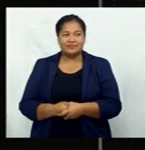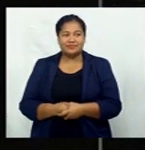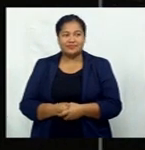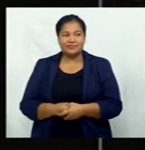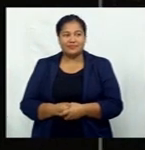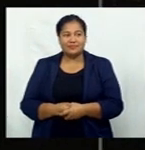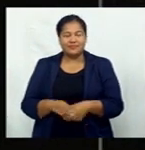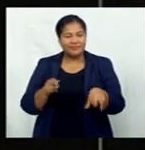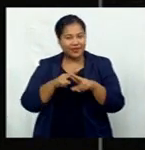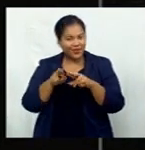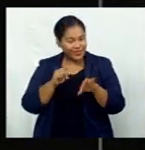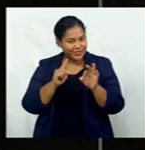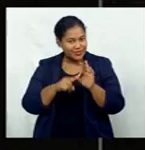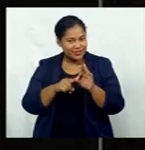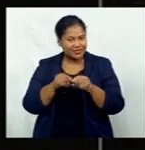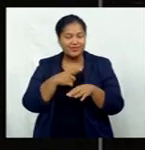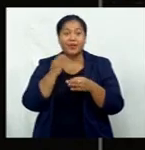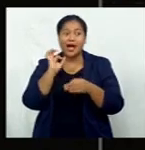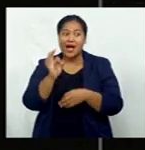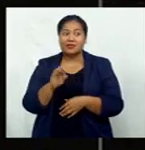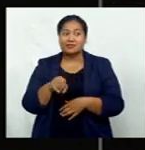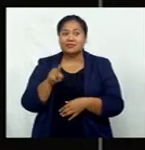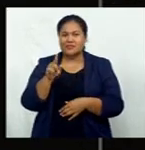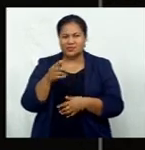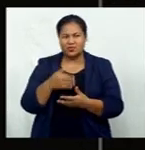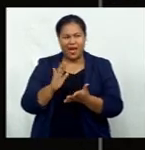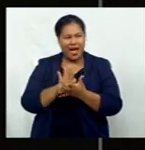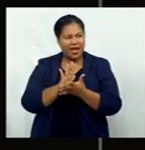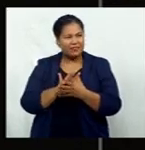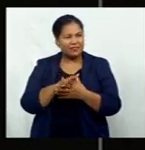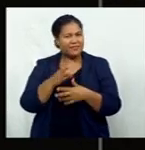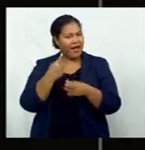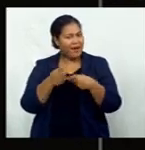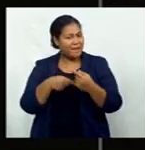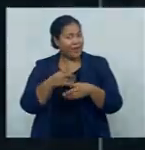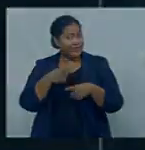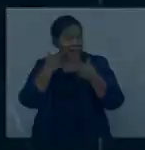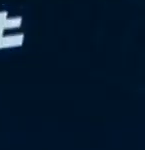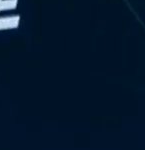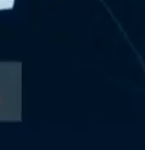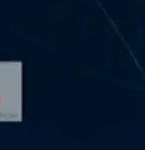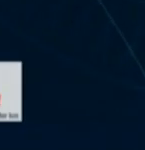In Fijian Pulse, we ask, are you pleased with the revised curfew hours?